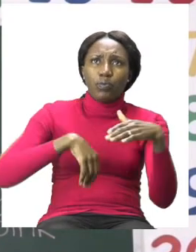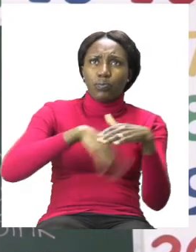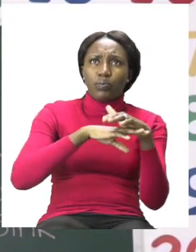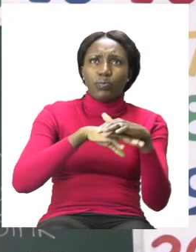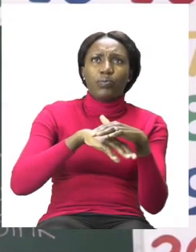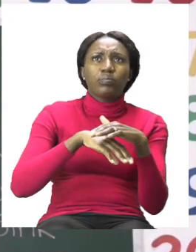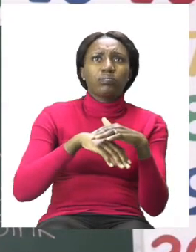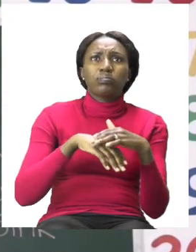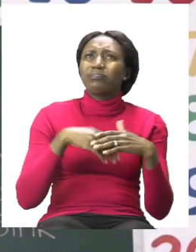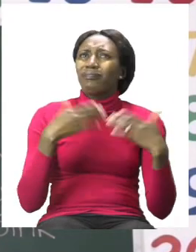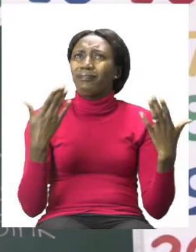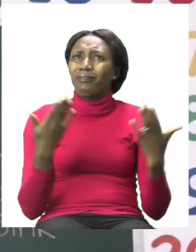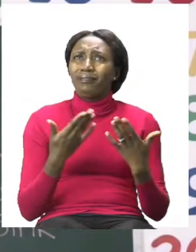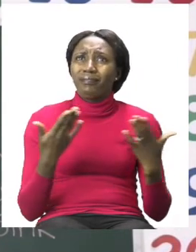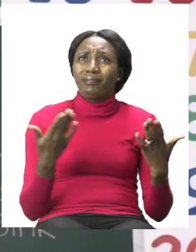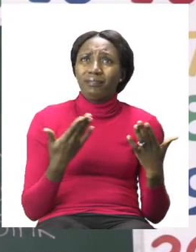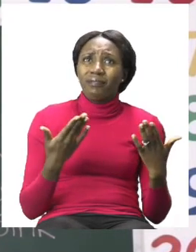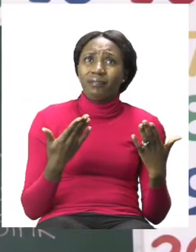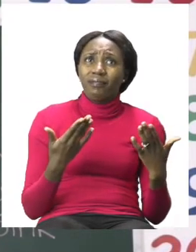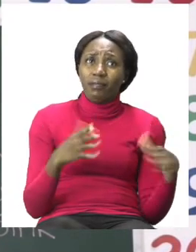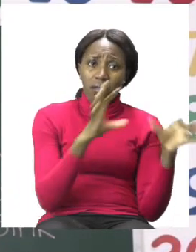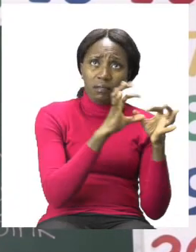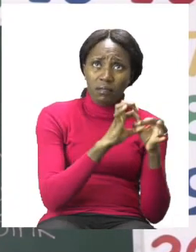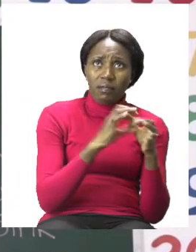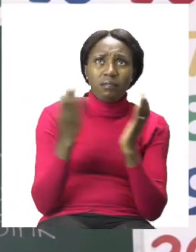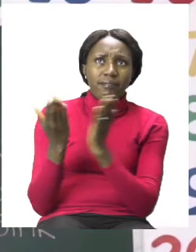play soccer at school or at home?